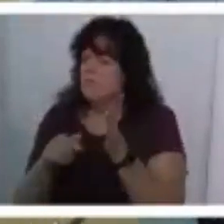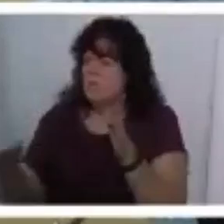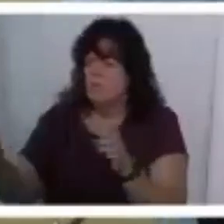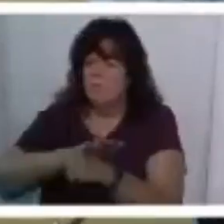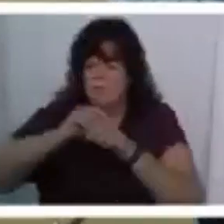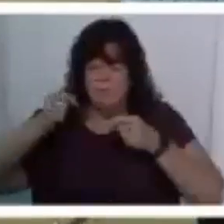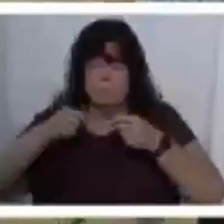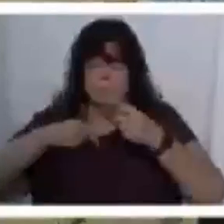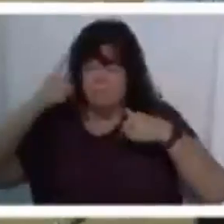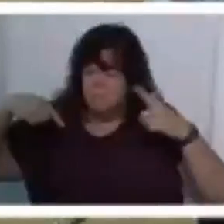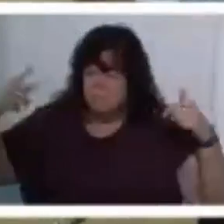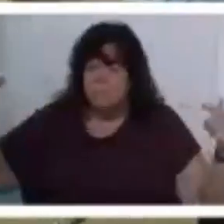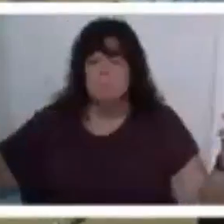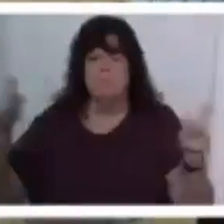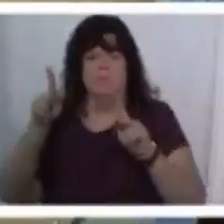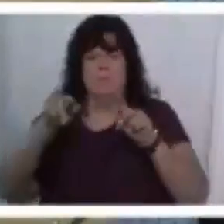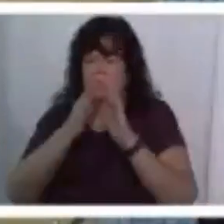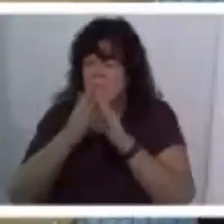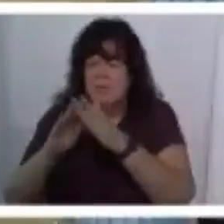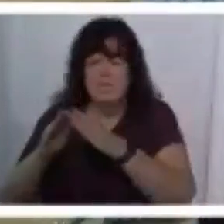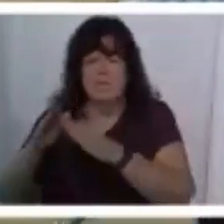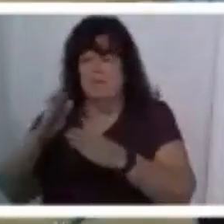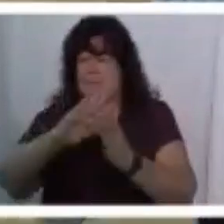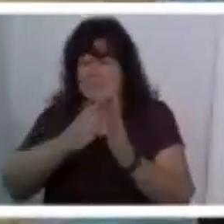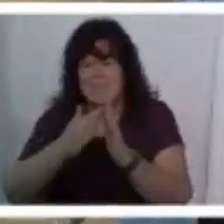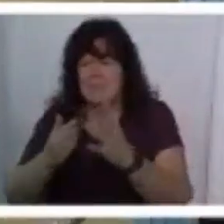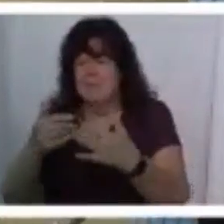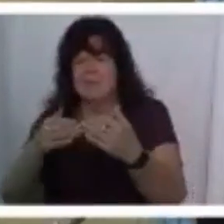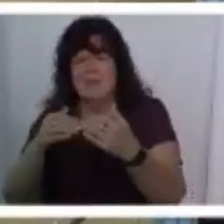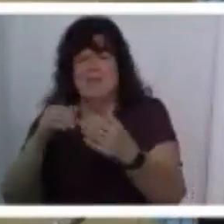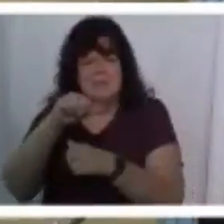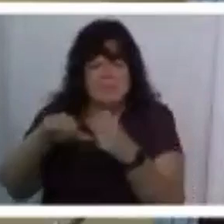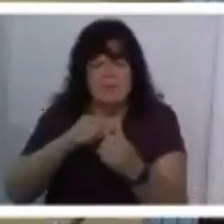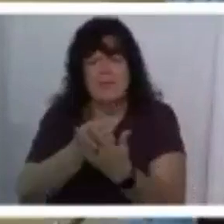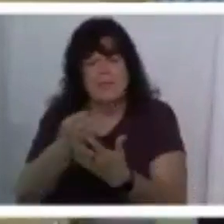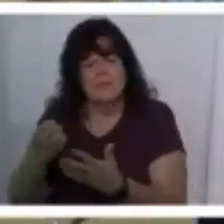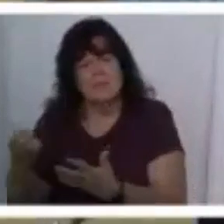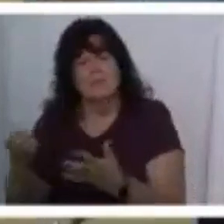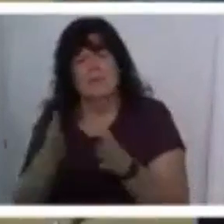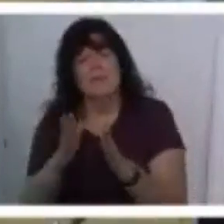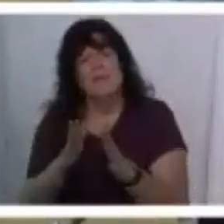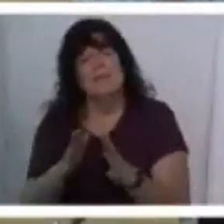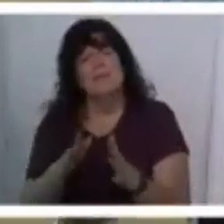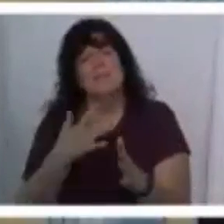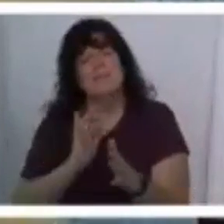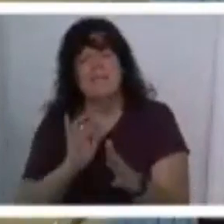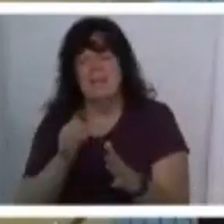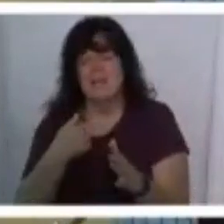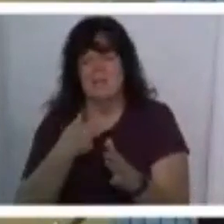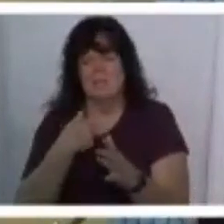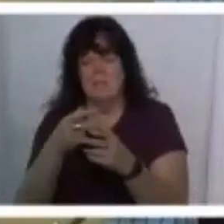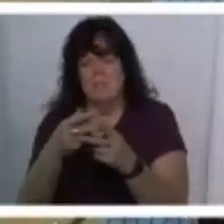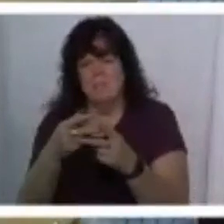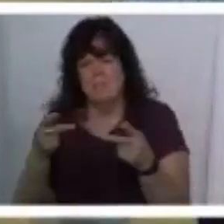range of of a community uh in socioeconomic terms and they felt they had a role to play